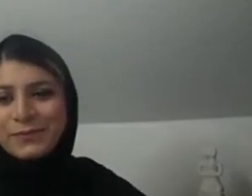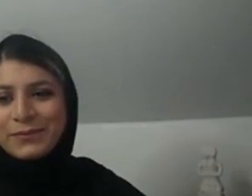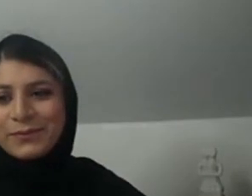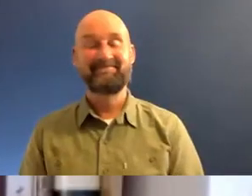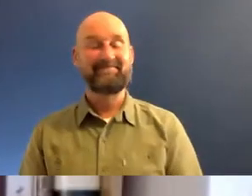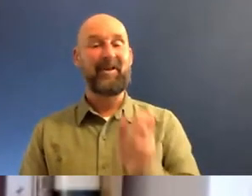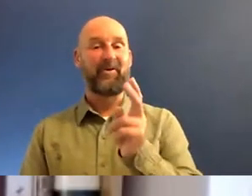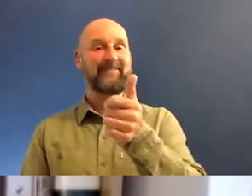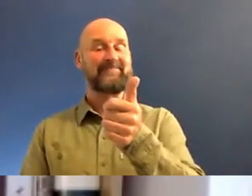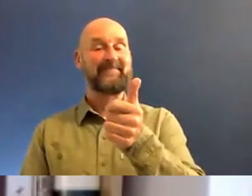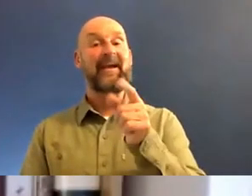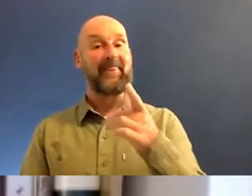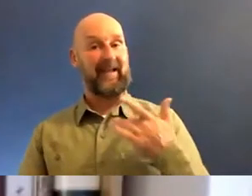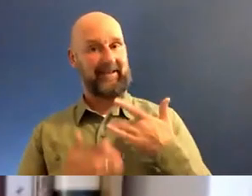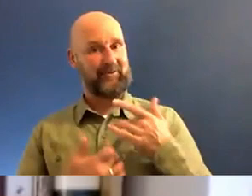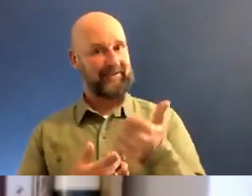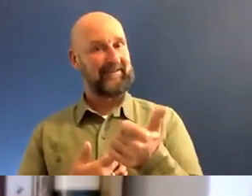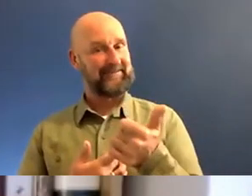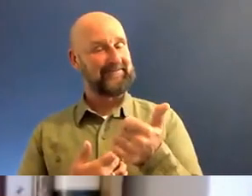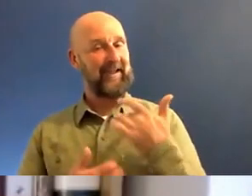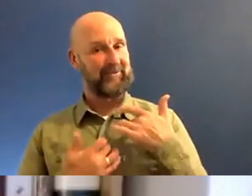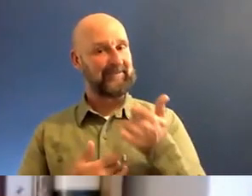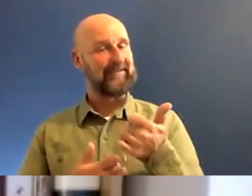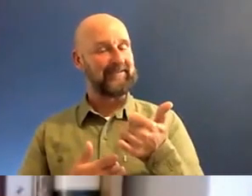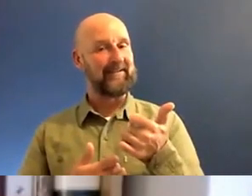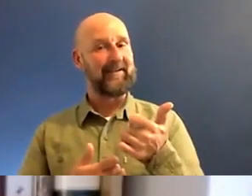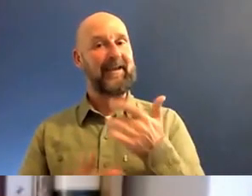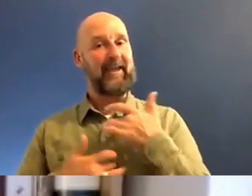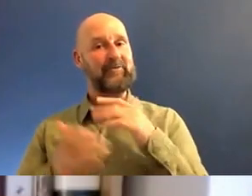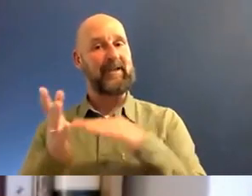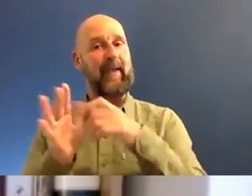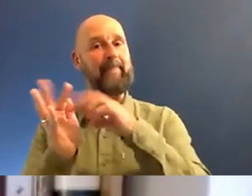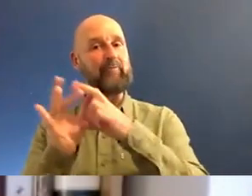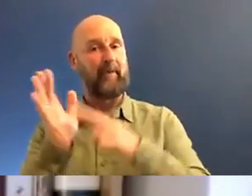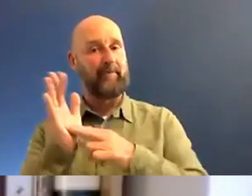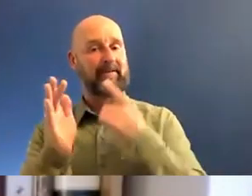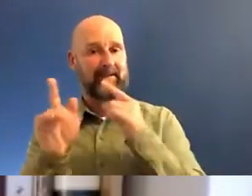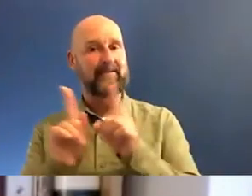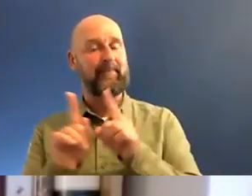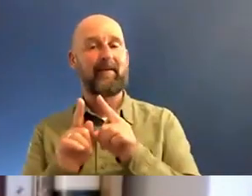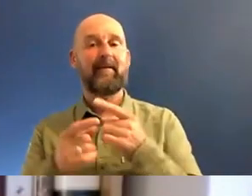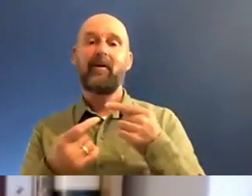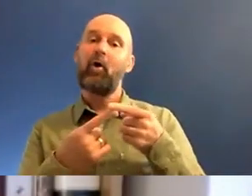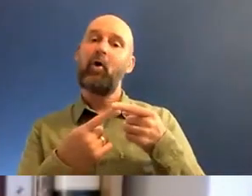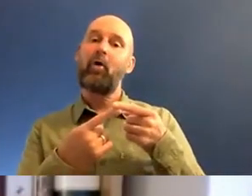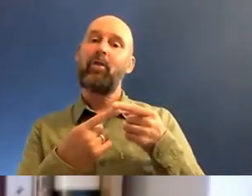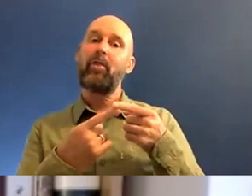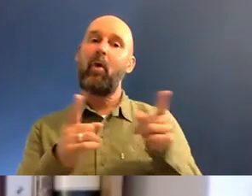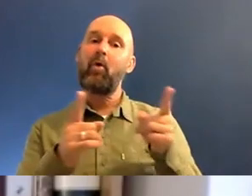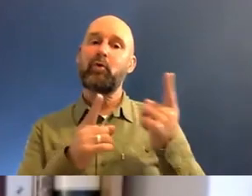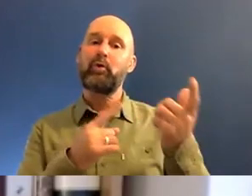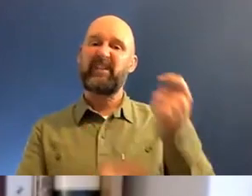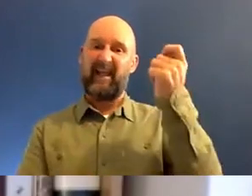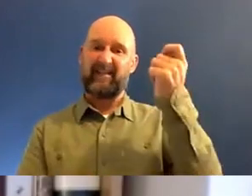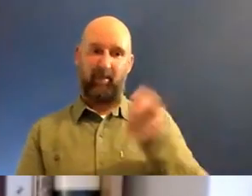Okay. That's, that's interesting. I mean, I'm conscious of what Miriam said a moment ago, which is that those people who are being very successful, the